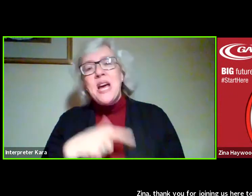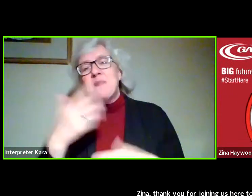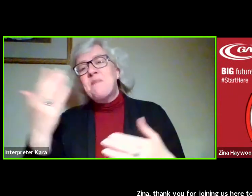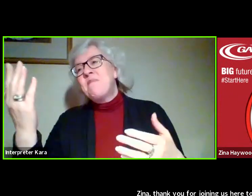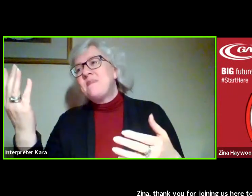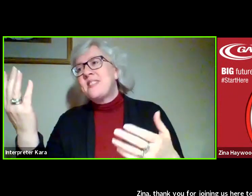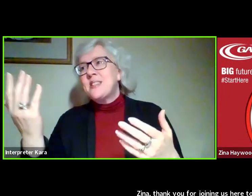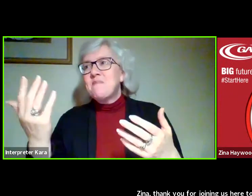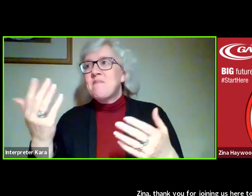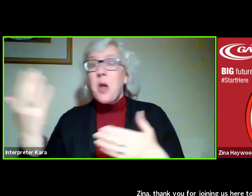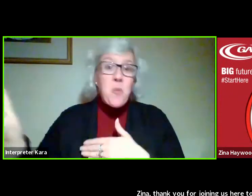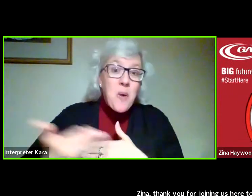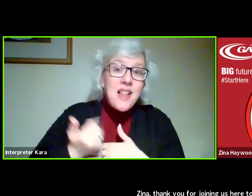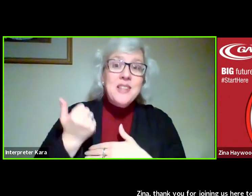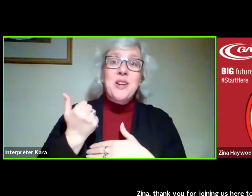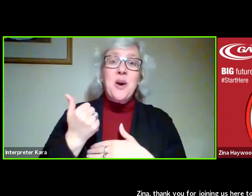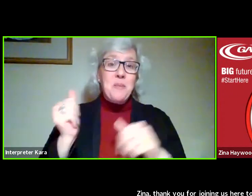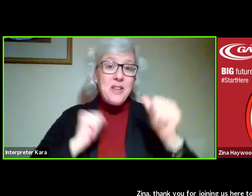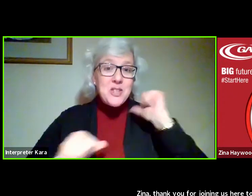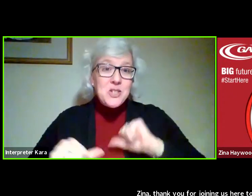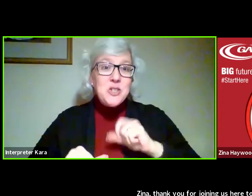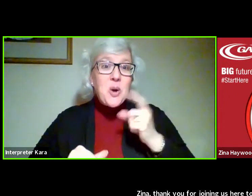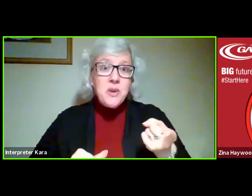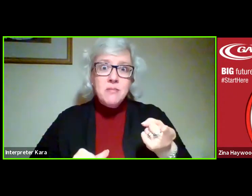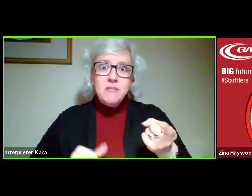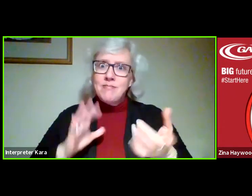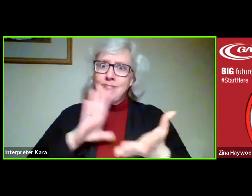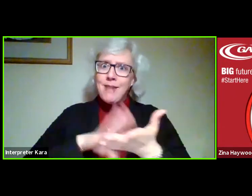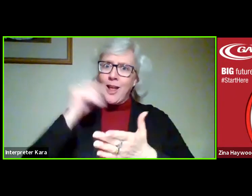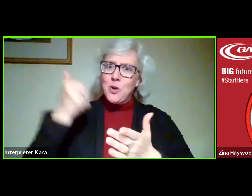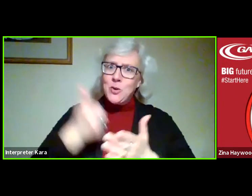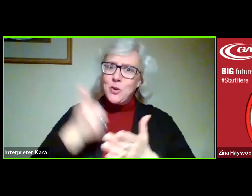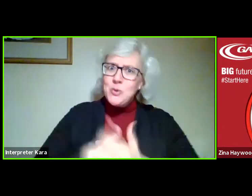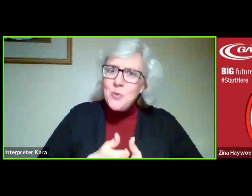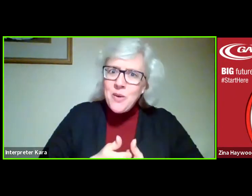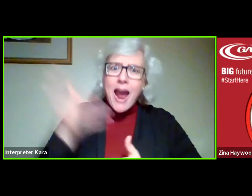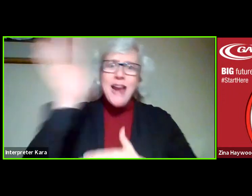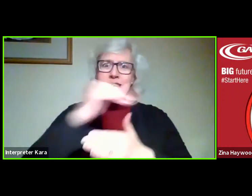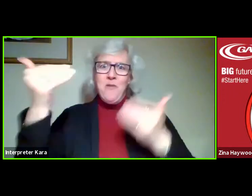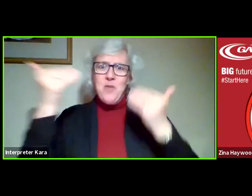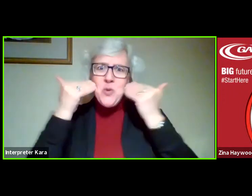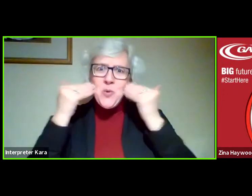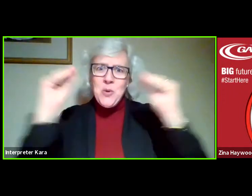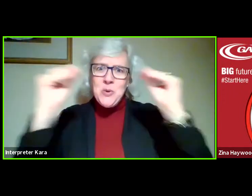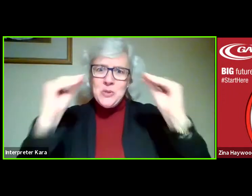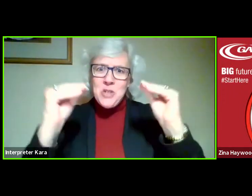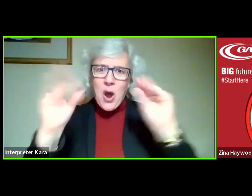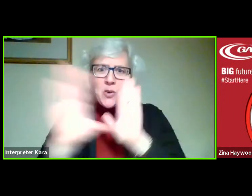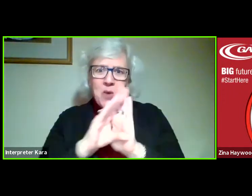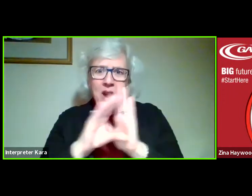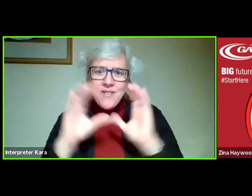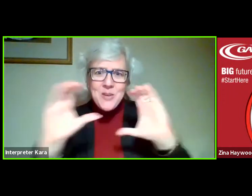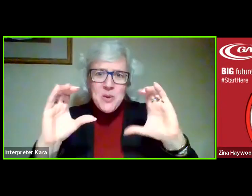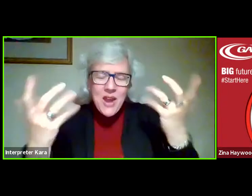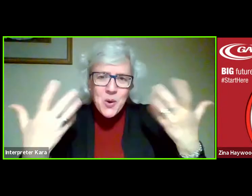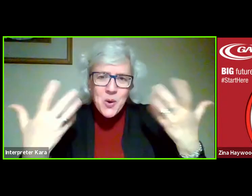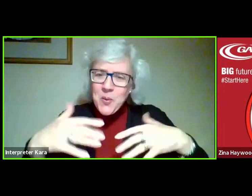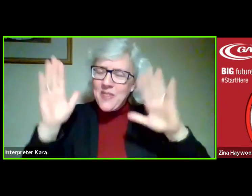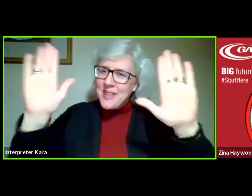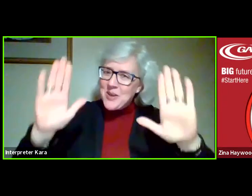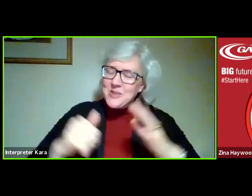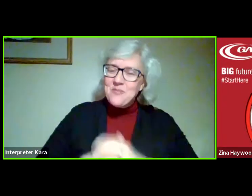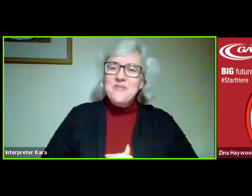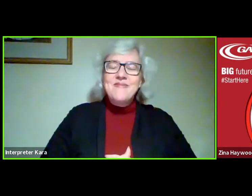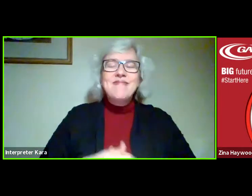a show like this with you, I learn something new. I never knew you taught graphics, so that's awesome. I want to welcome